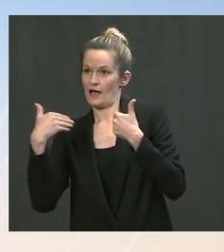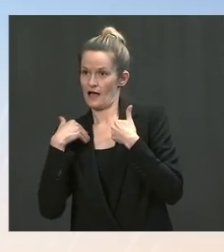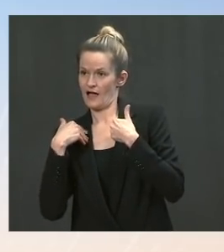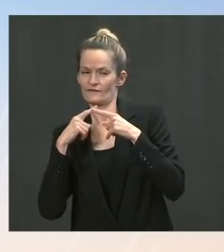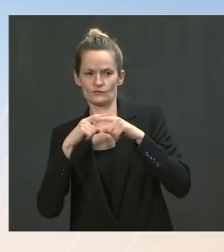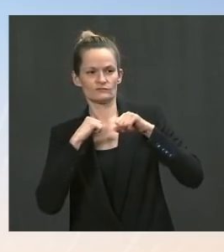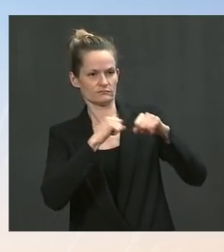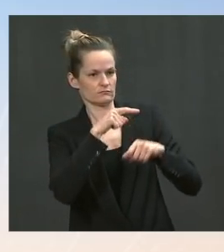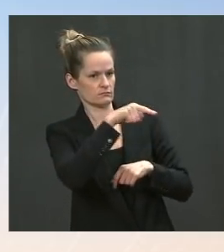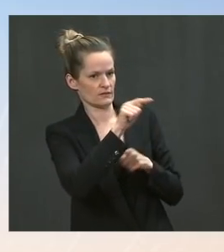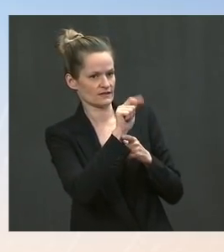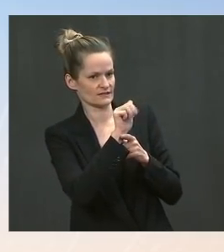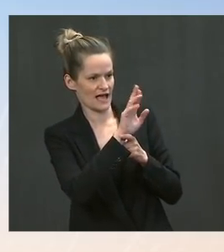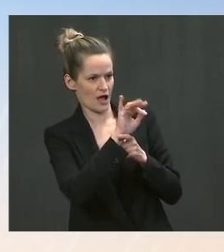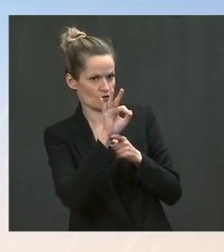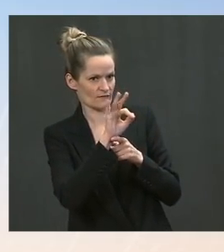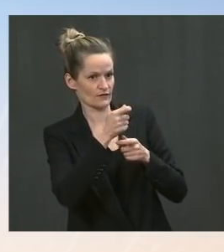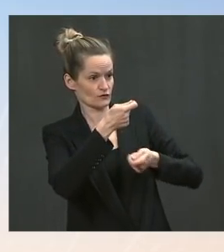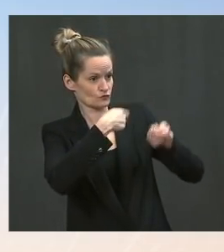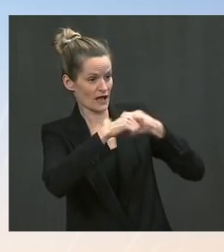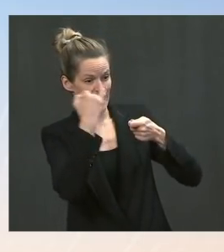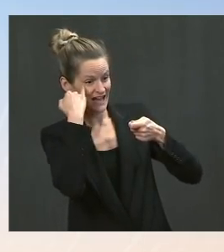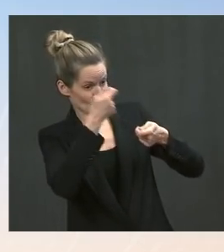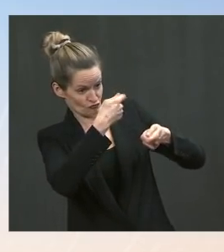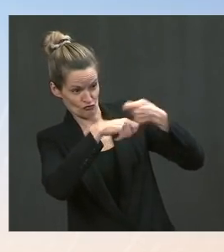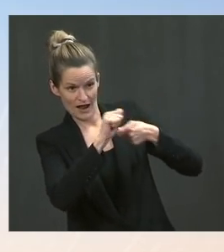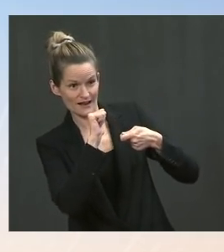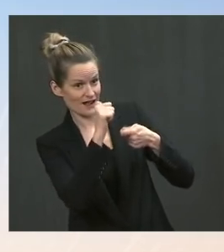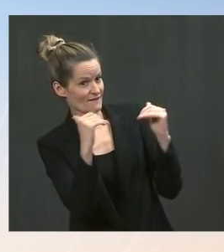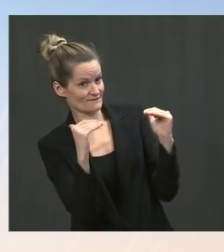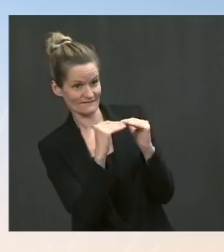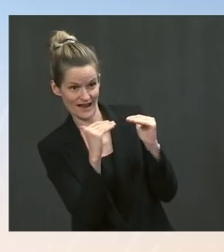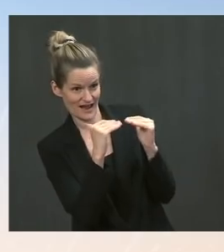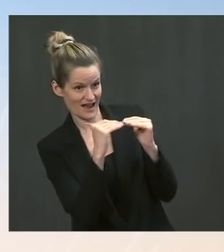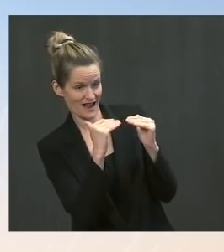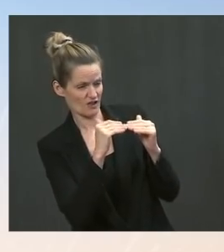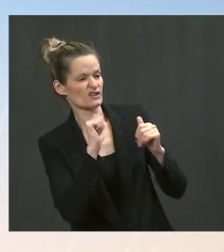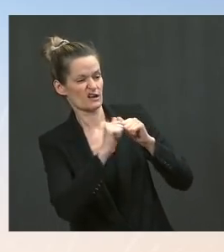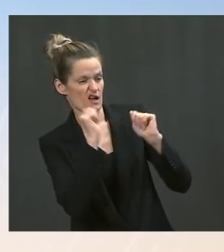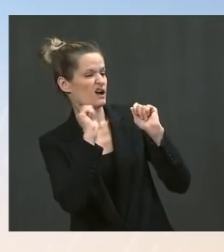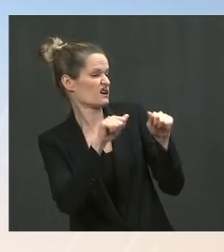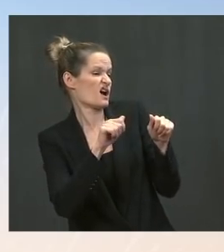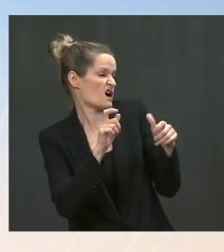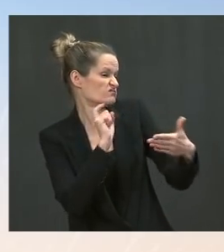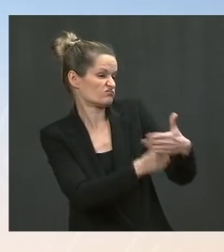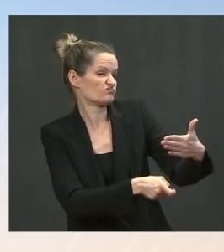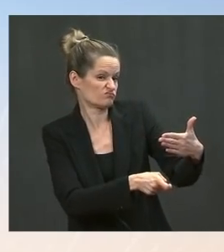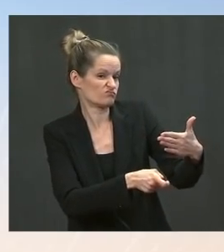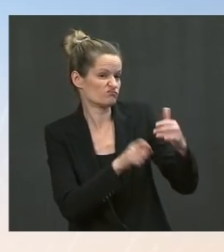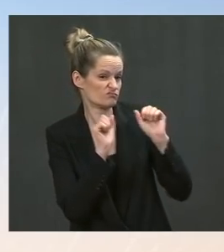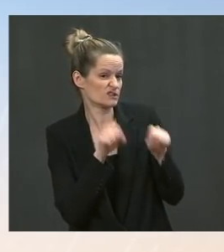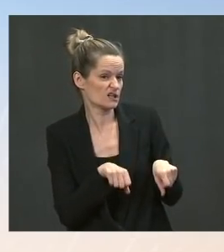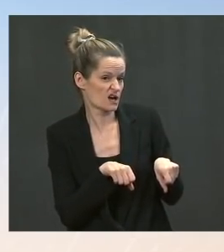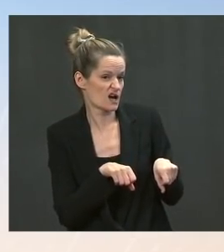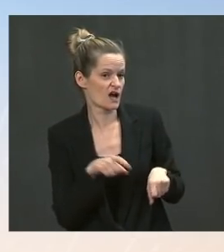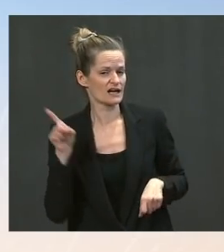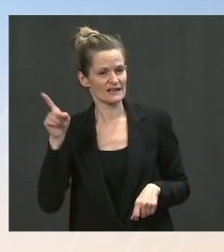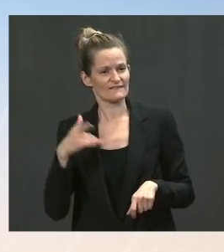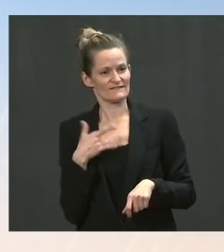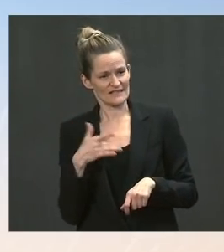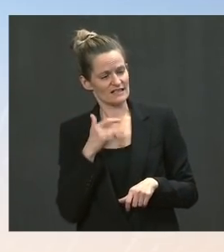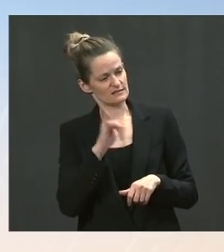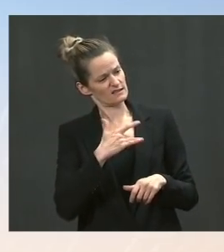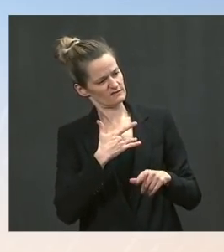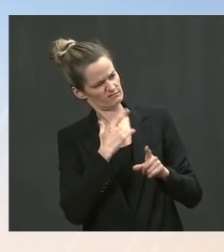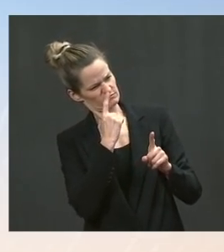that hurt American workers, businesses, and farmers. And he's been very clear that he thinks a go-it-alone strategy is a losing one. We're a stronger one. We